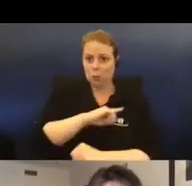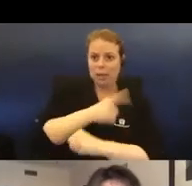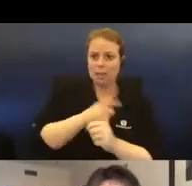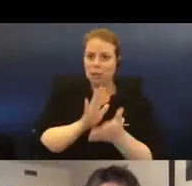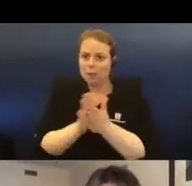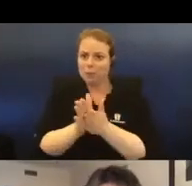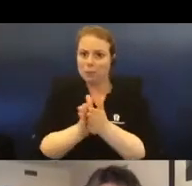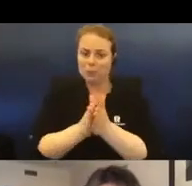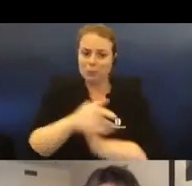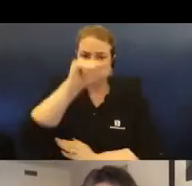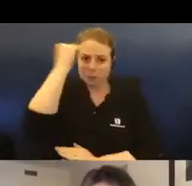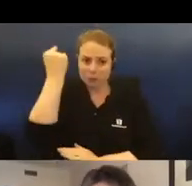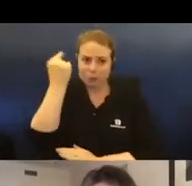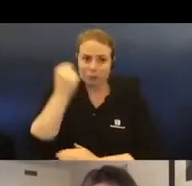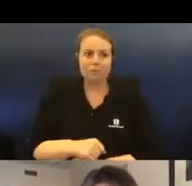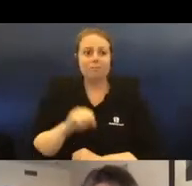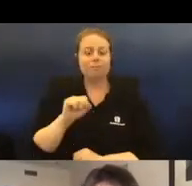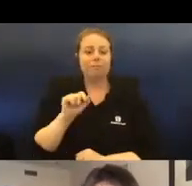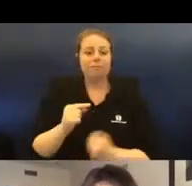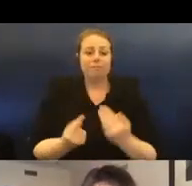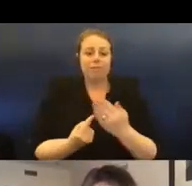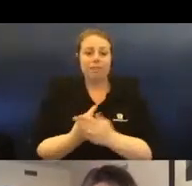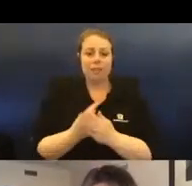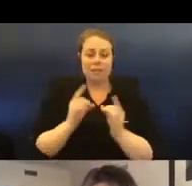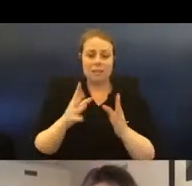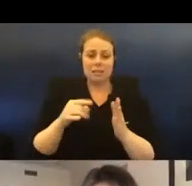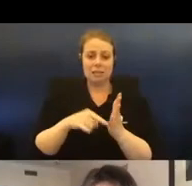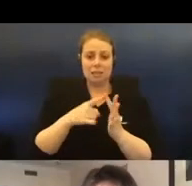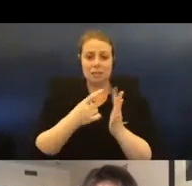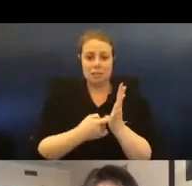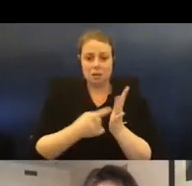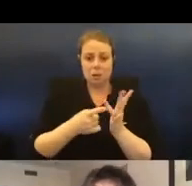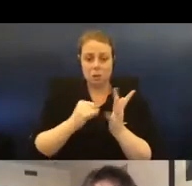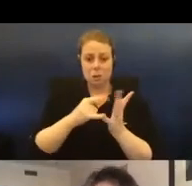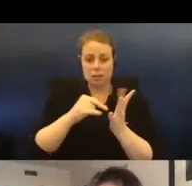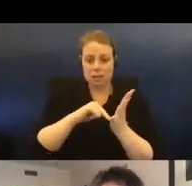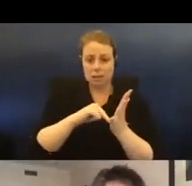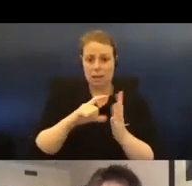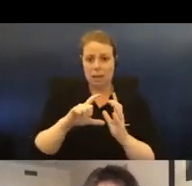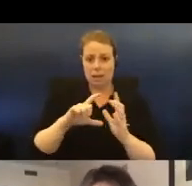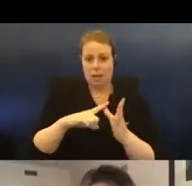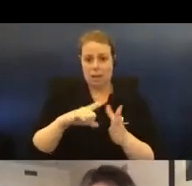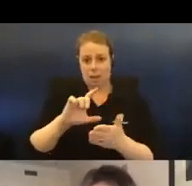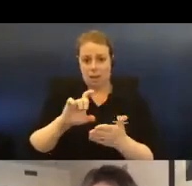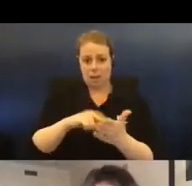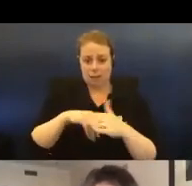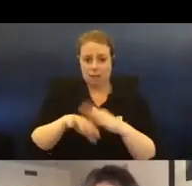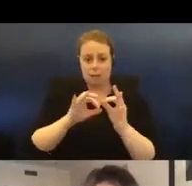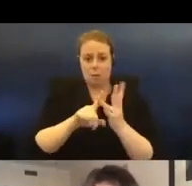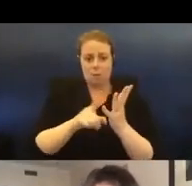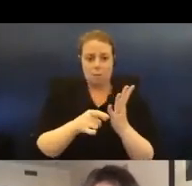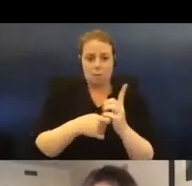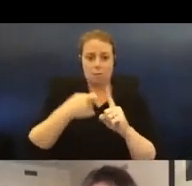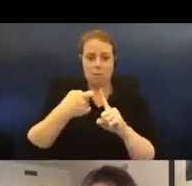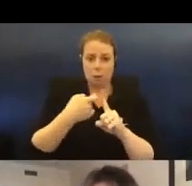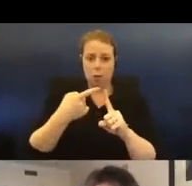This event began with the terrorist act that happened in Bourke Street and led to a sudden and nationwide change in Australian streetscapes